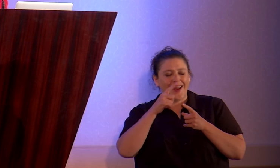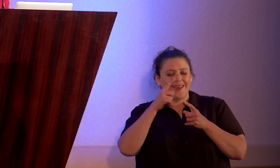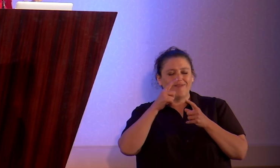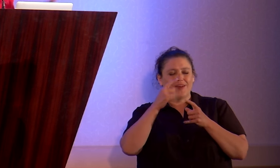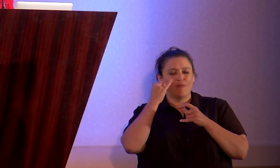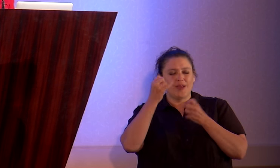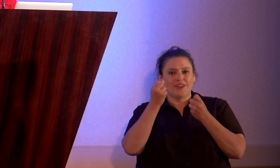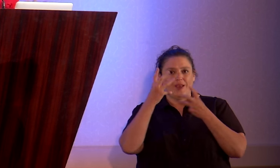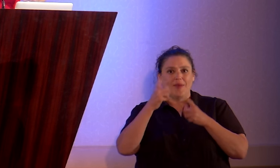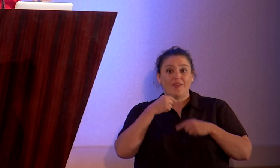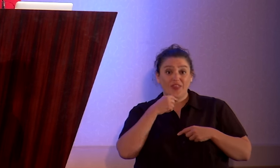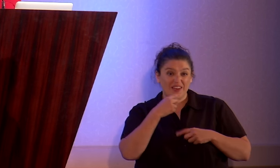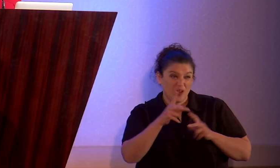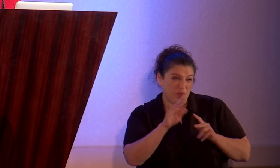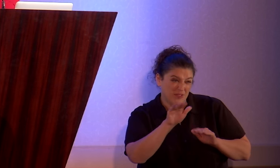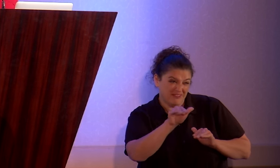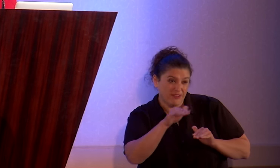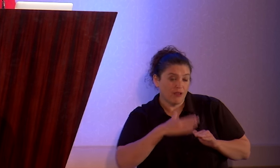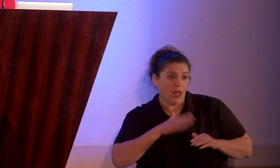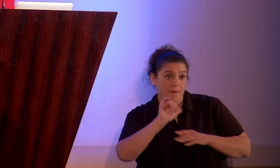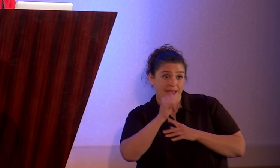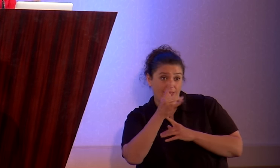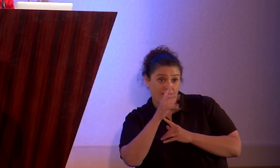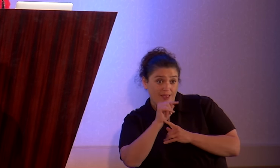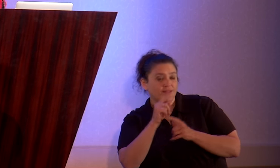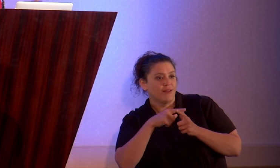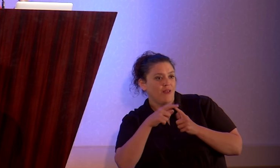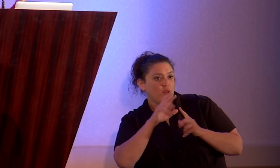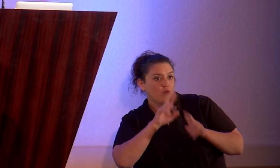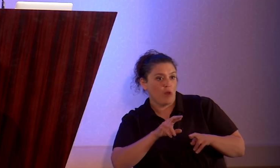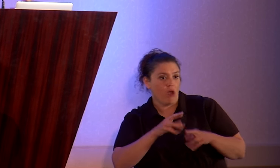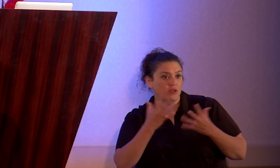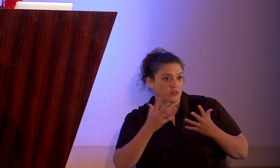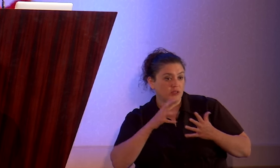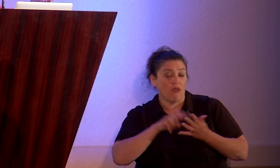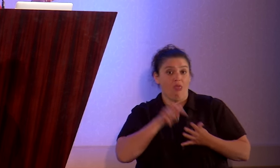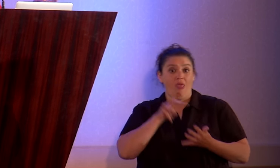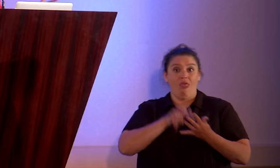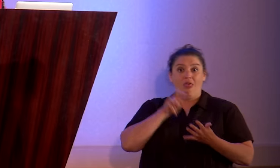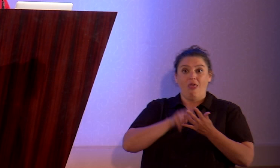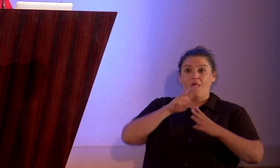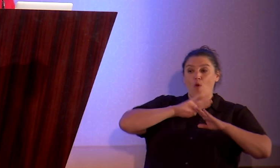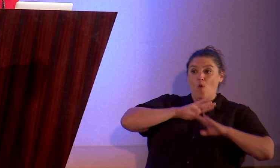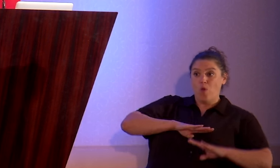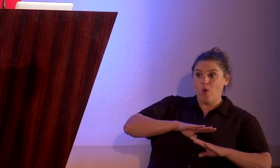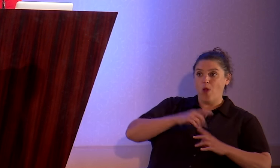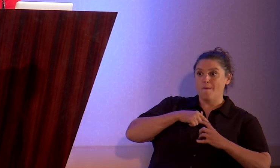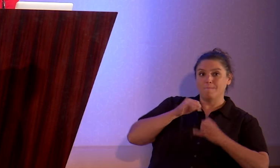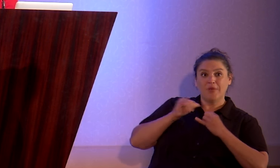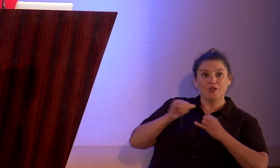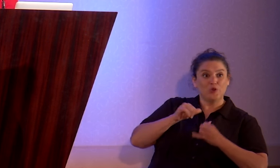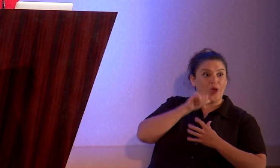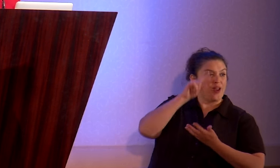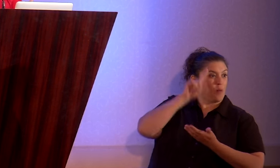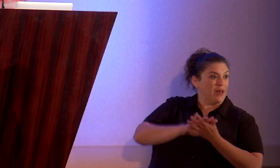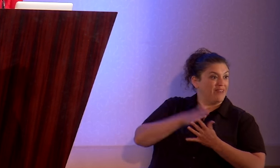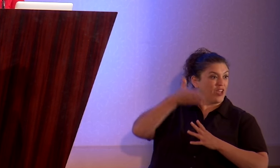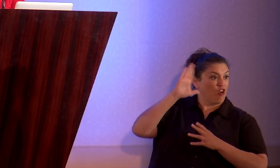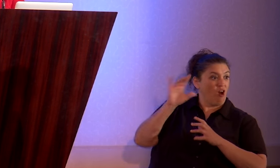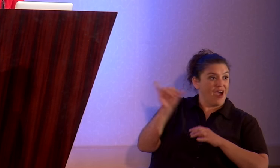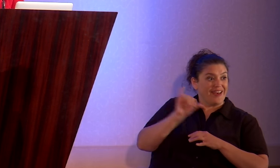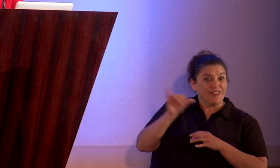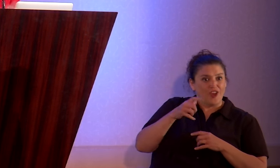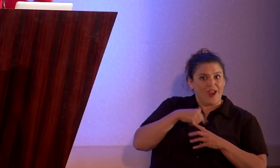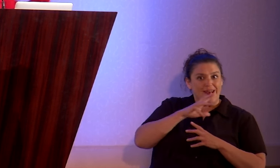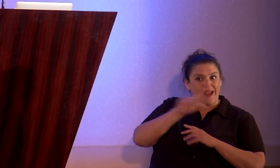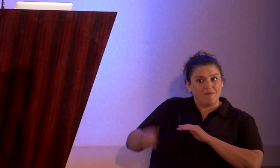They tell the people in their life that they're an atheist and the response is ecstatic relief. They don't believe in God either and they've